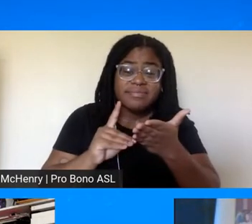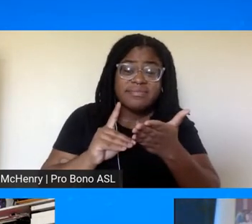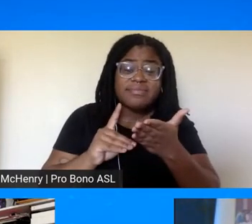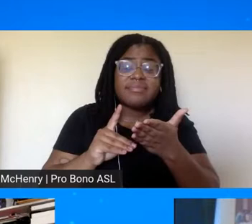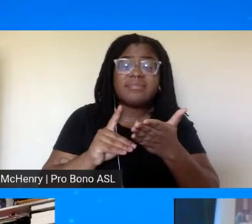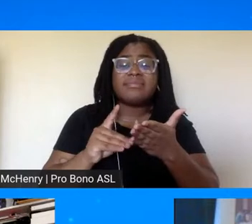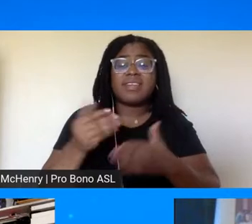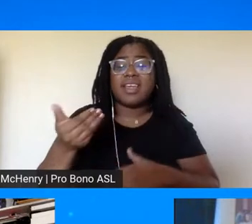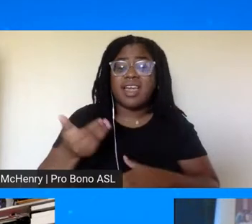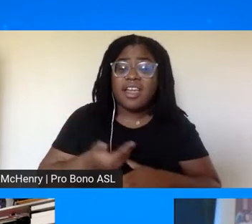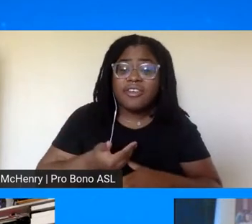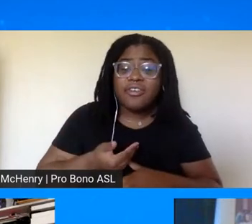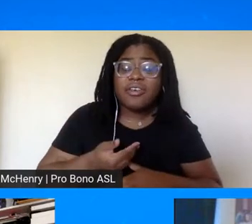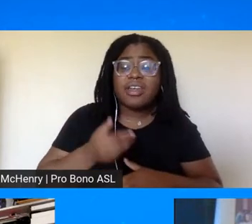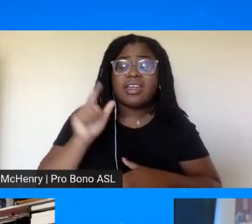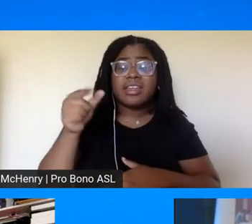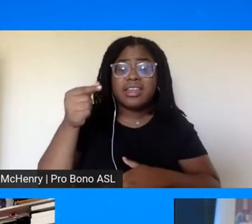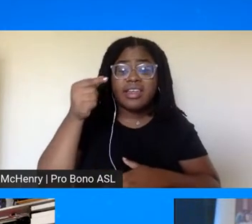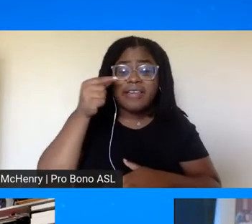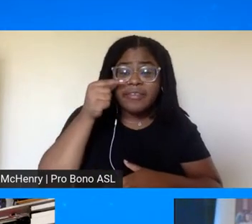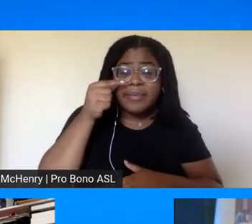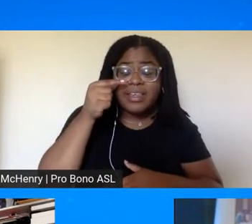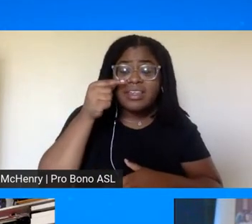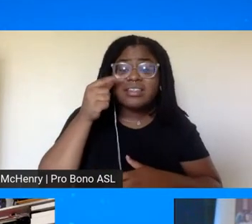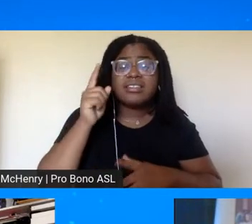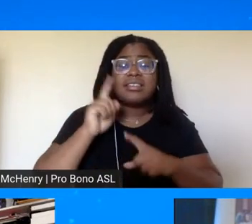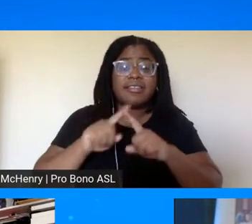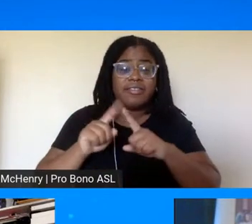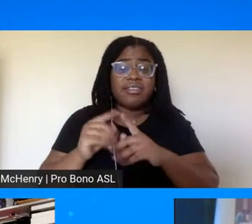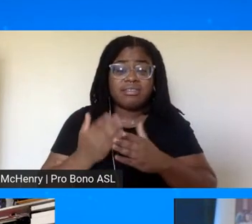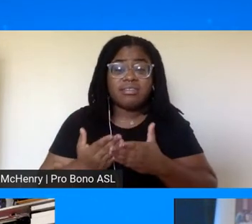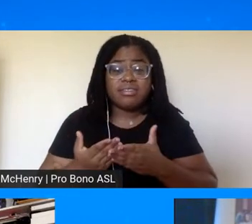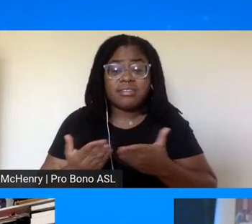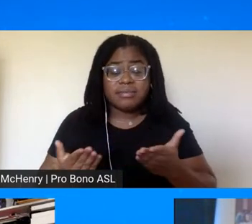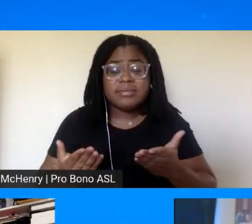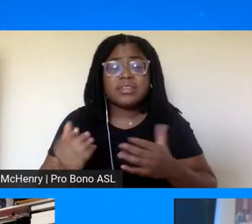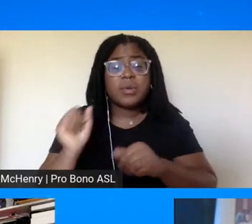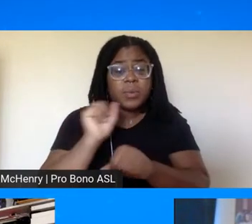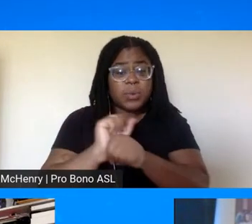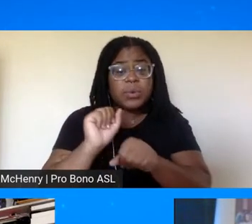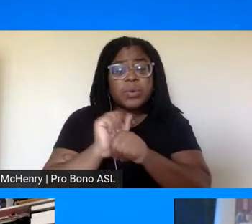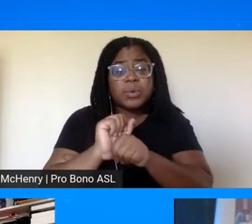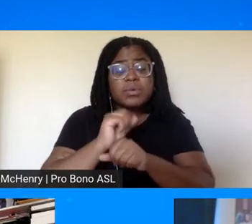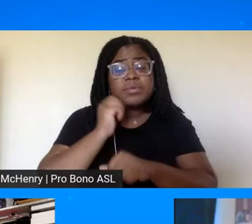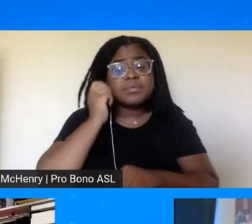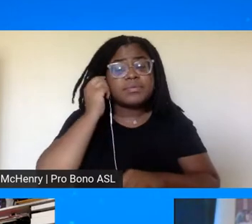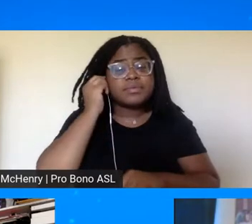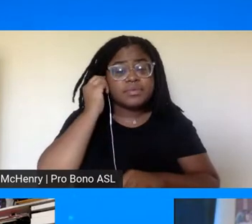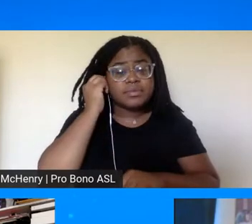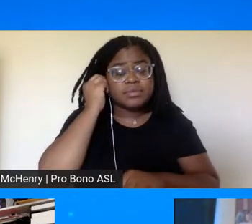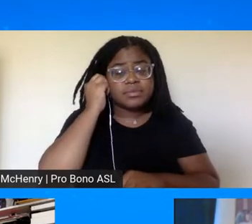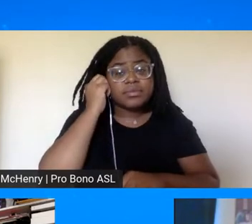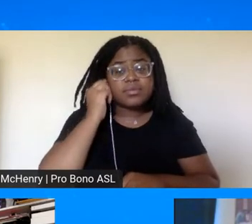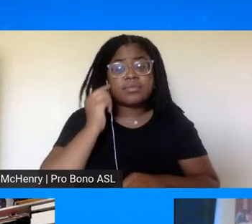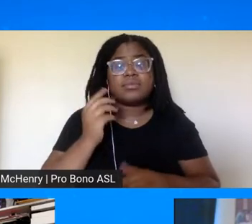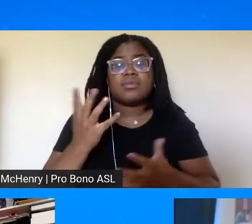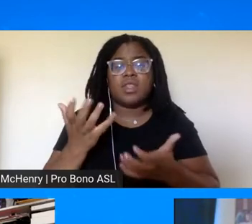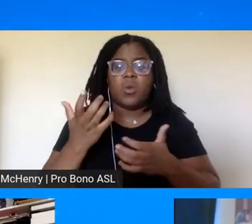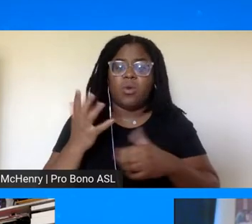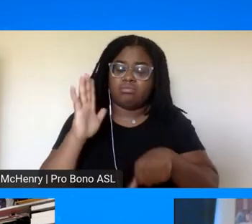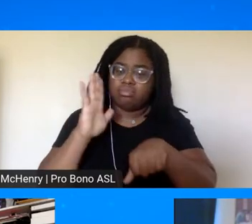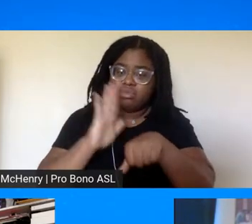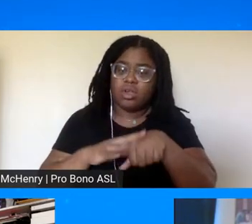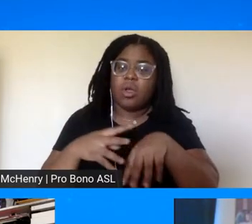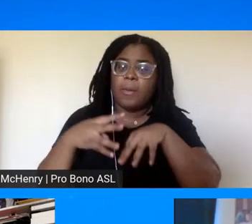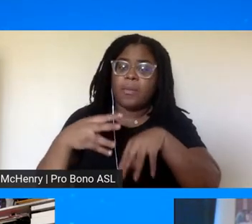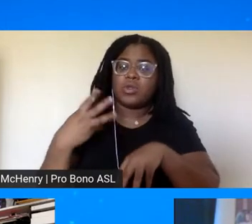in terms of the government and defense uh work um and uh he wanted to call a march on washington around